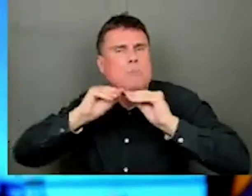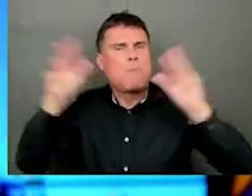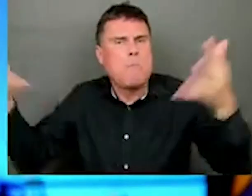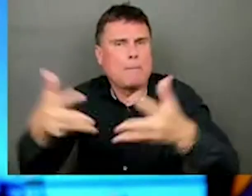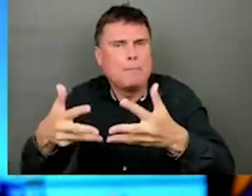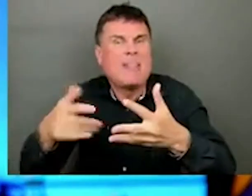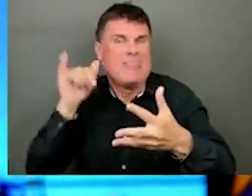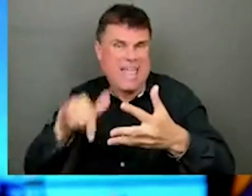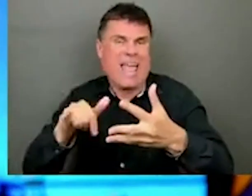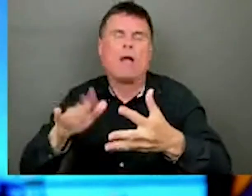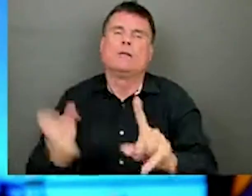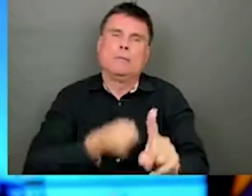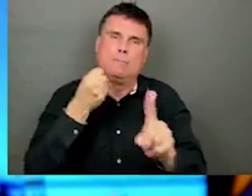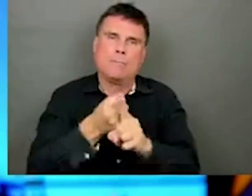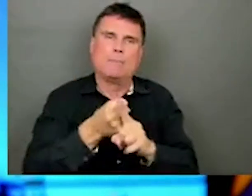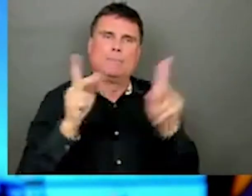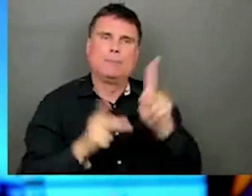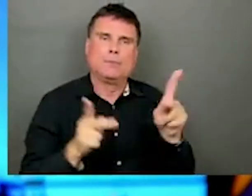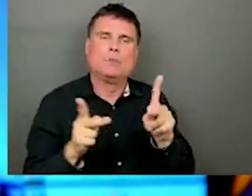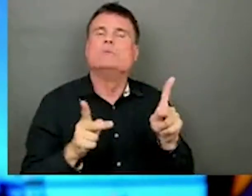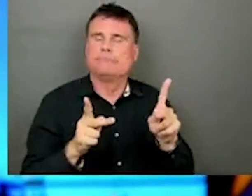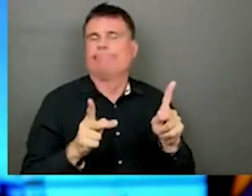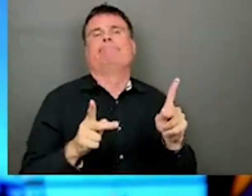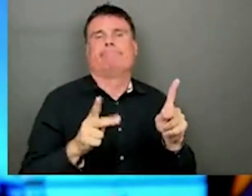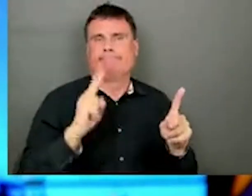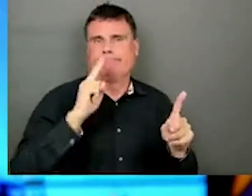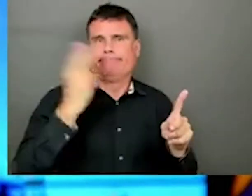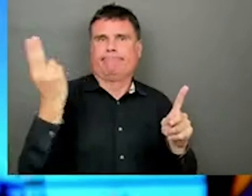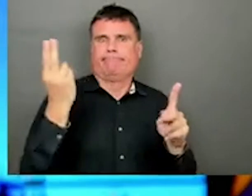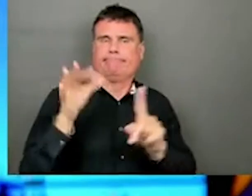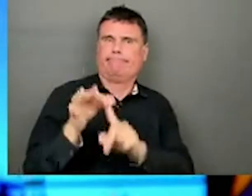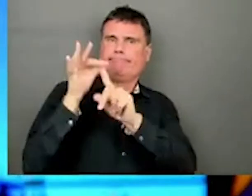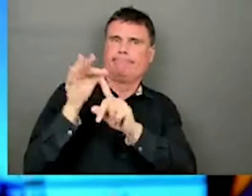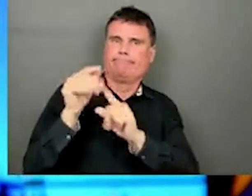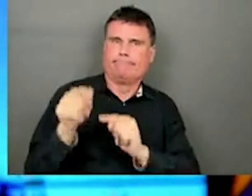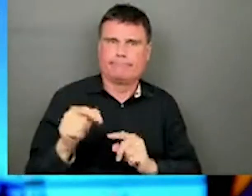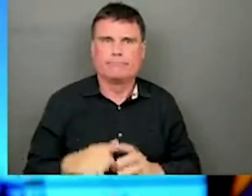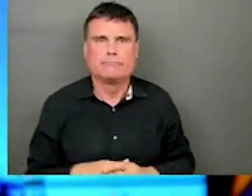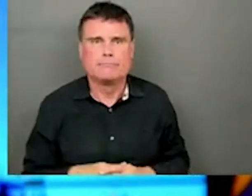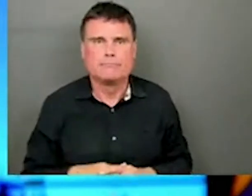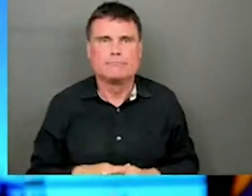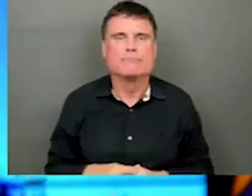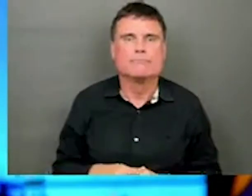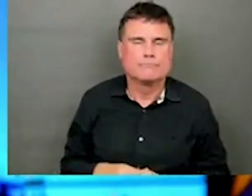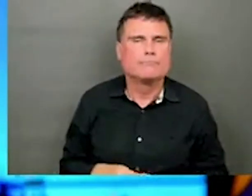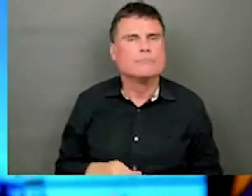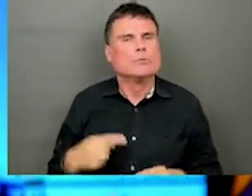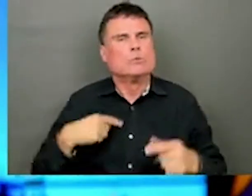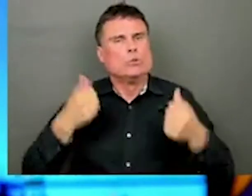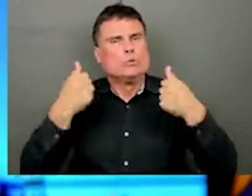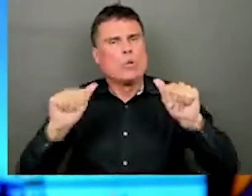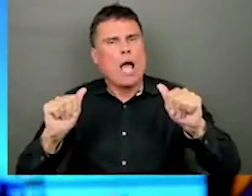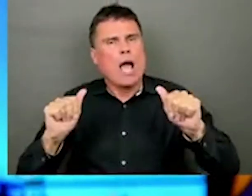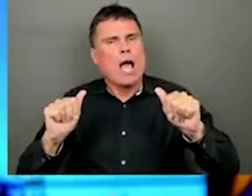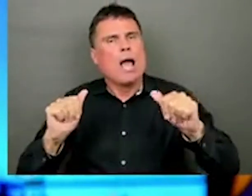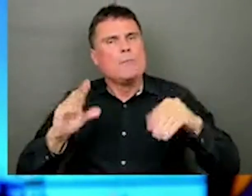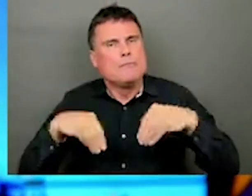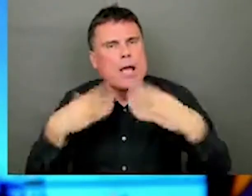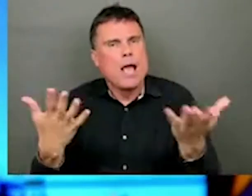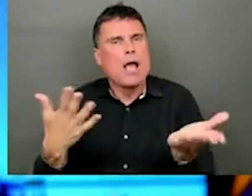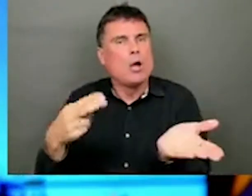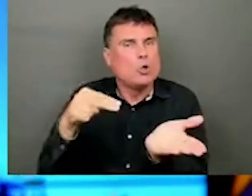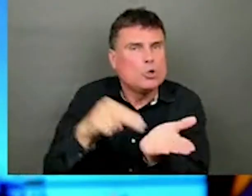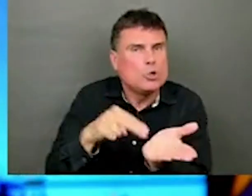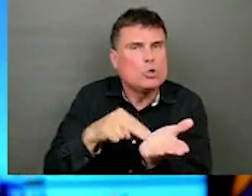ones was providing access as soon as we possibly could to healthcare workers to immunization so that we can